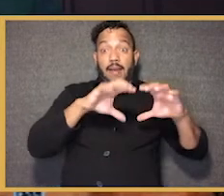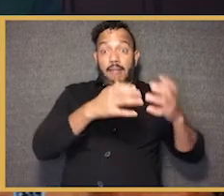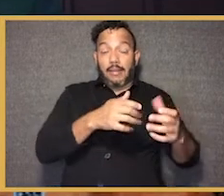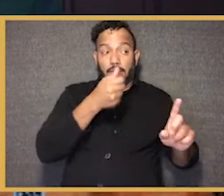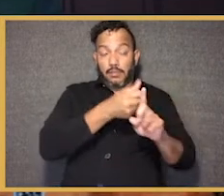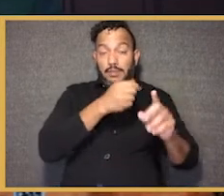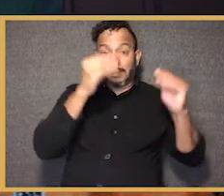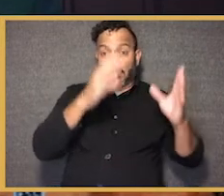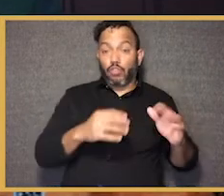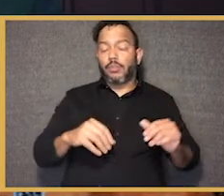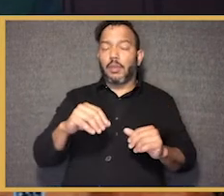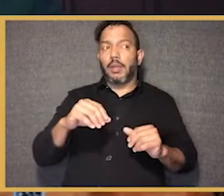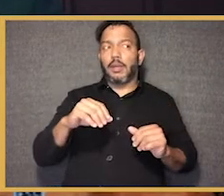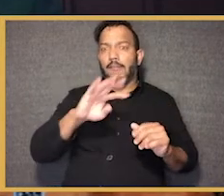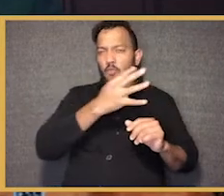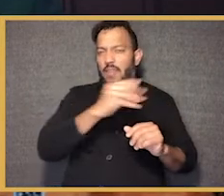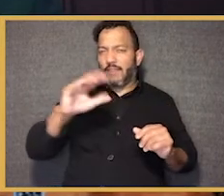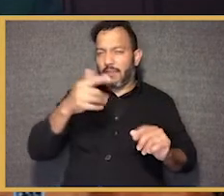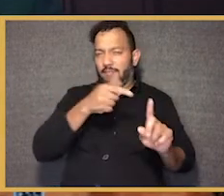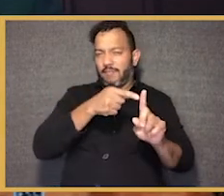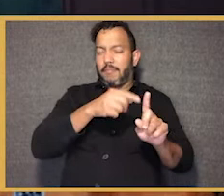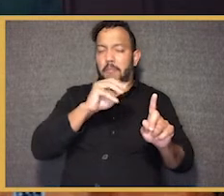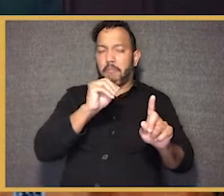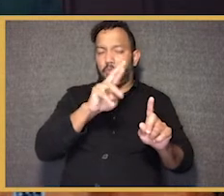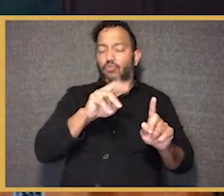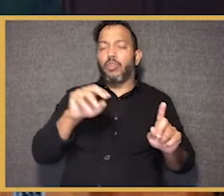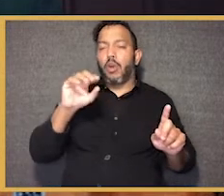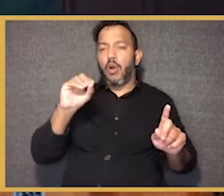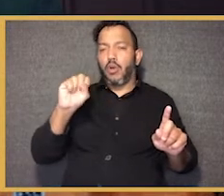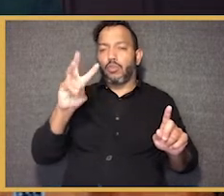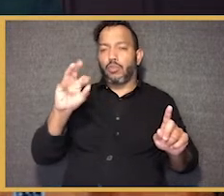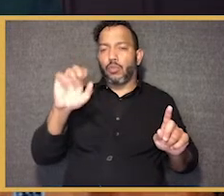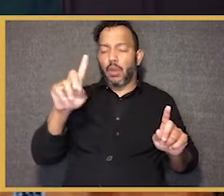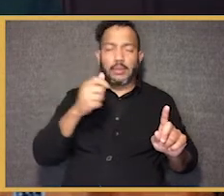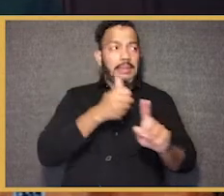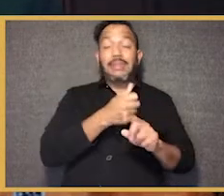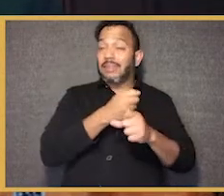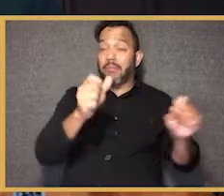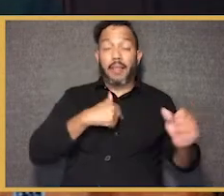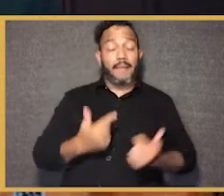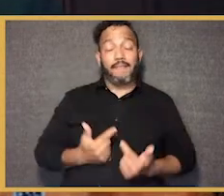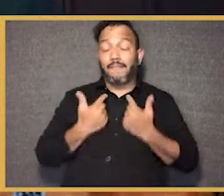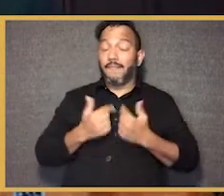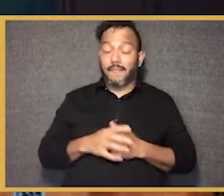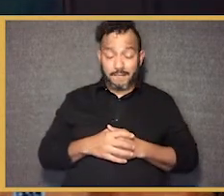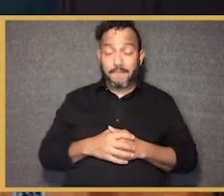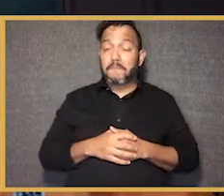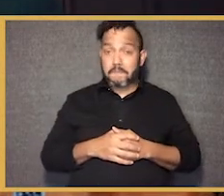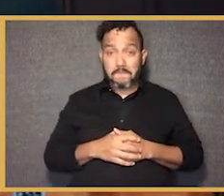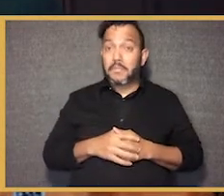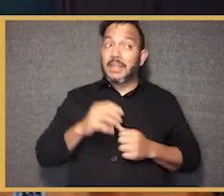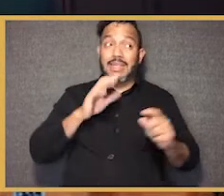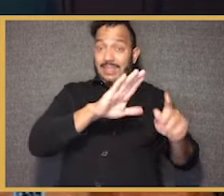classroom of a teacher, Mr. Osterweil, who was my teacher in fourth, fifth, sixth grade. actually looped with us and he saved